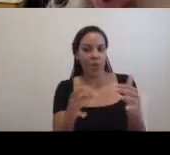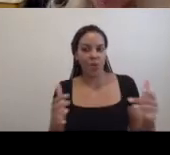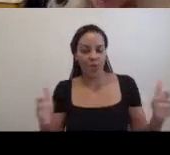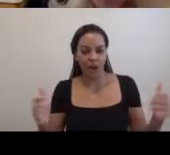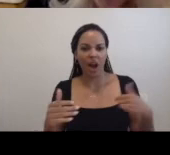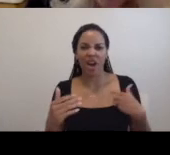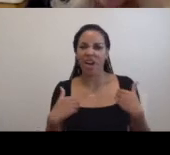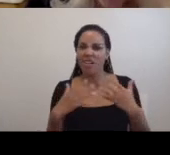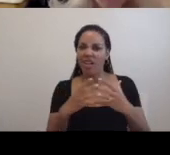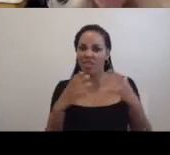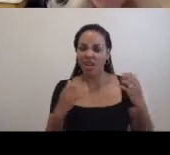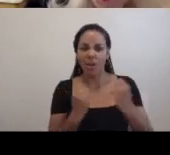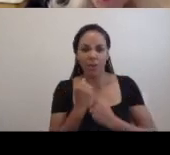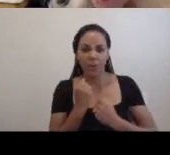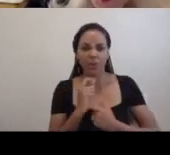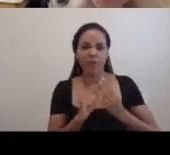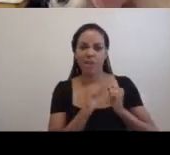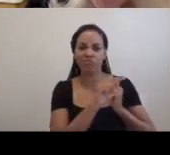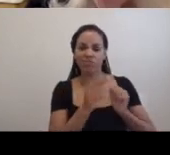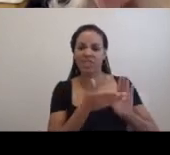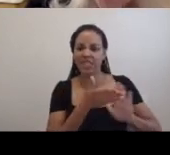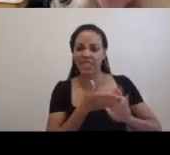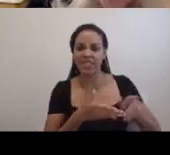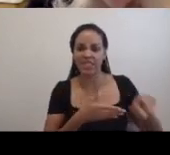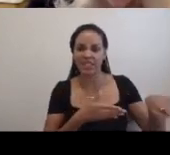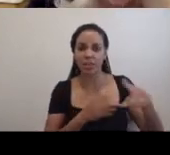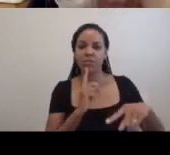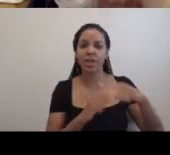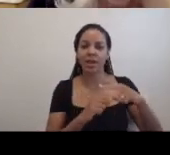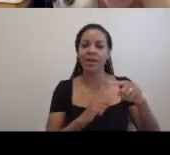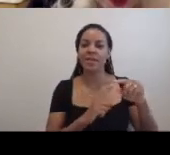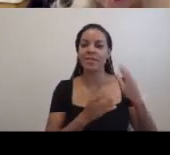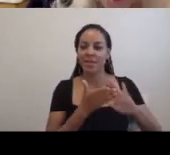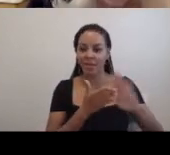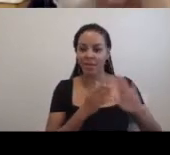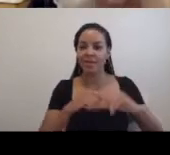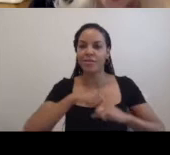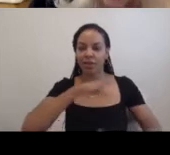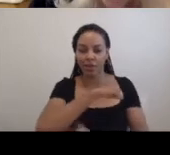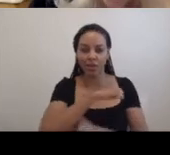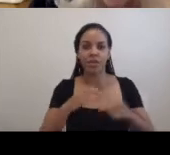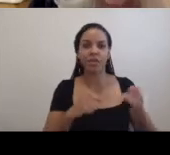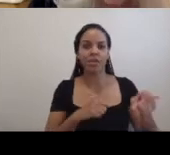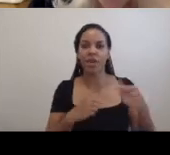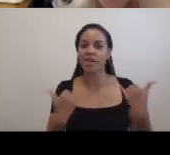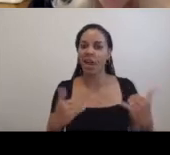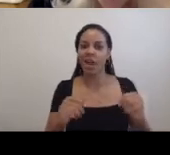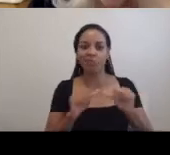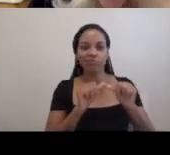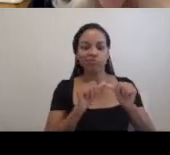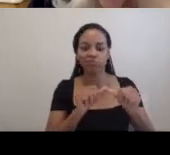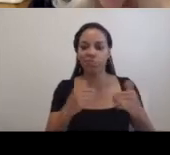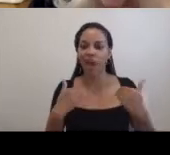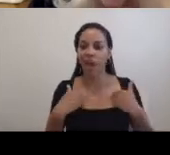from sanitation, as well as the Sanitation Foundation, which now has an ongoing permanent